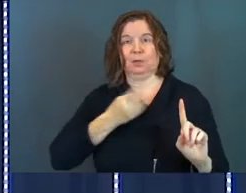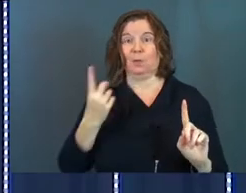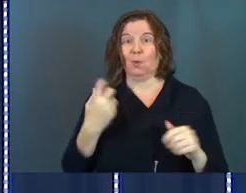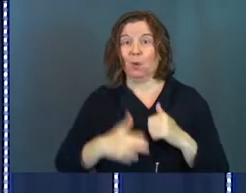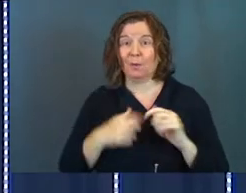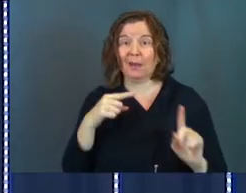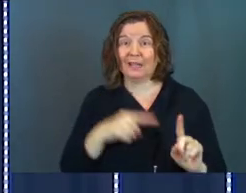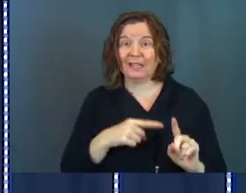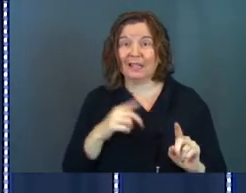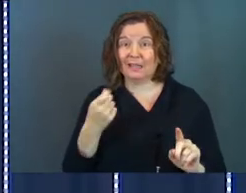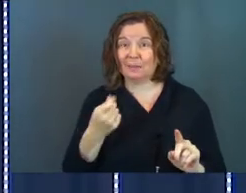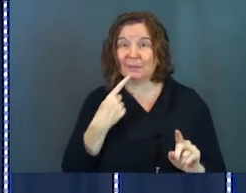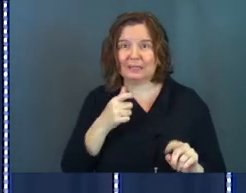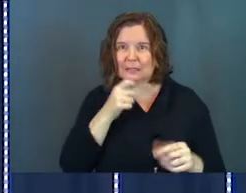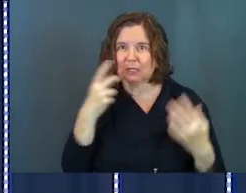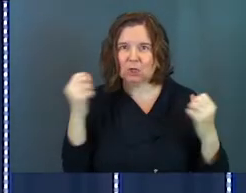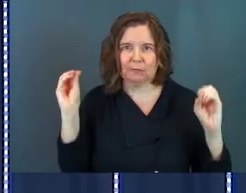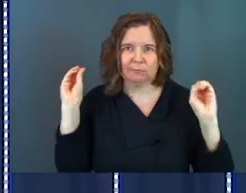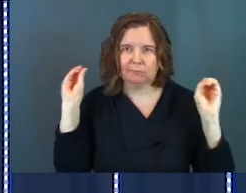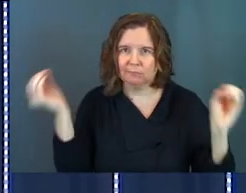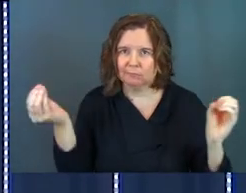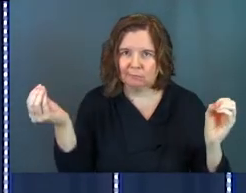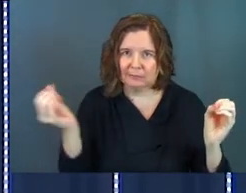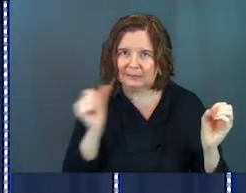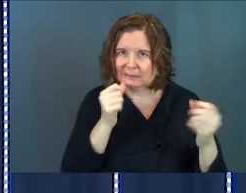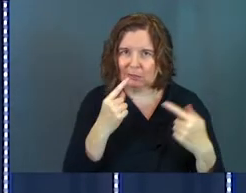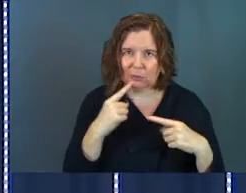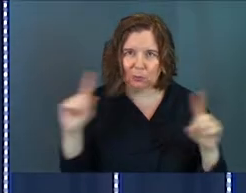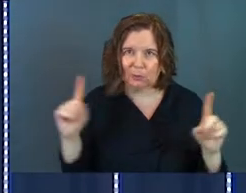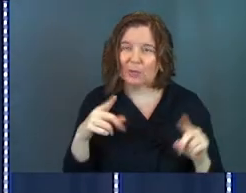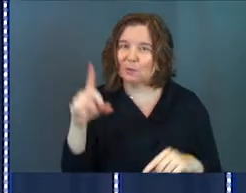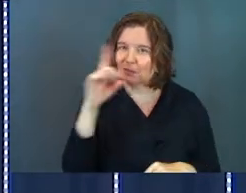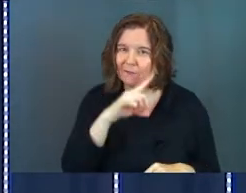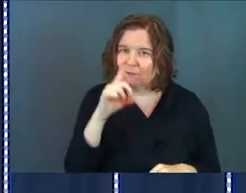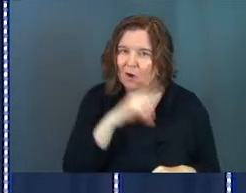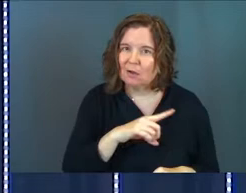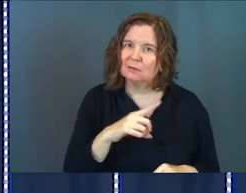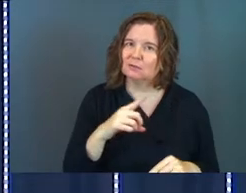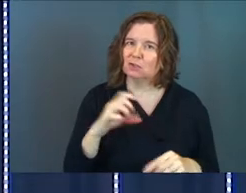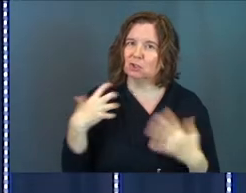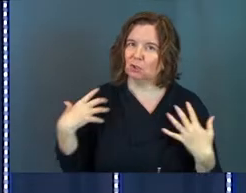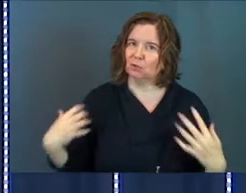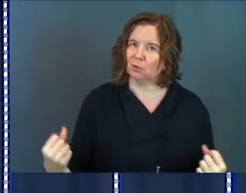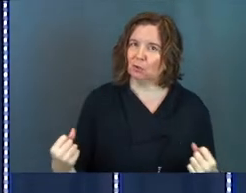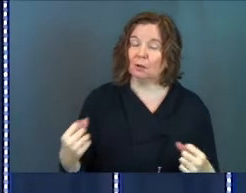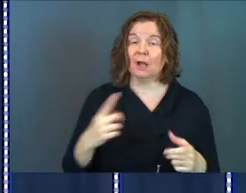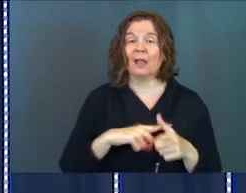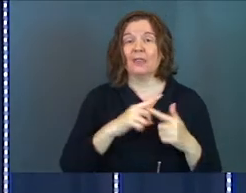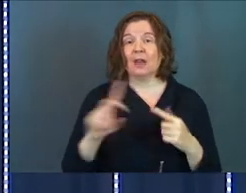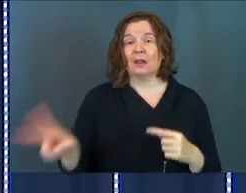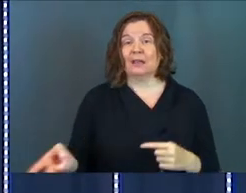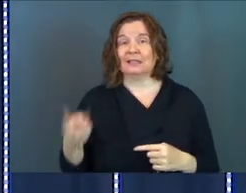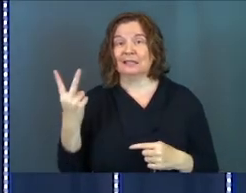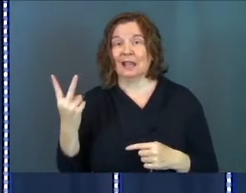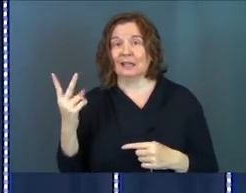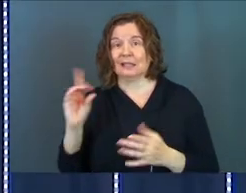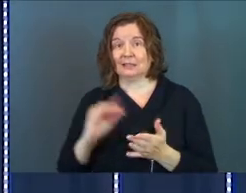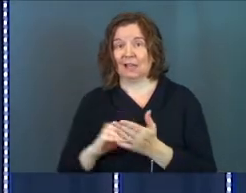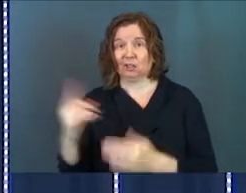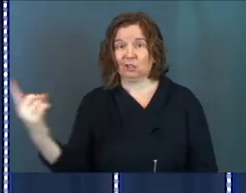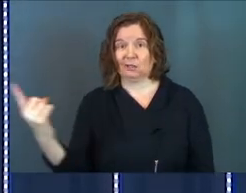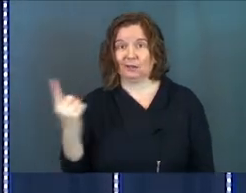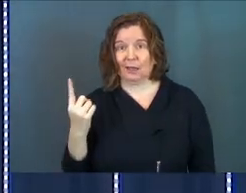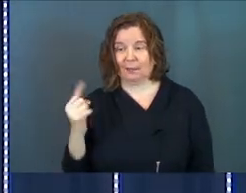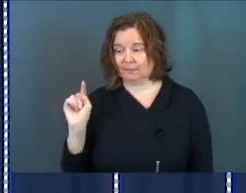one problem is that his pill didn't cure anybody. It was a false cure. But then the second doctor came along